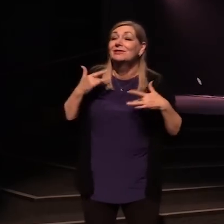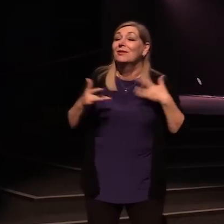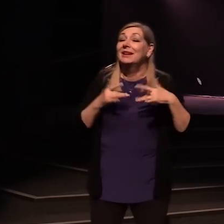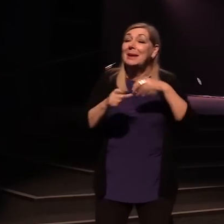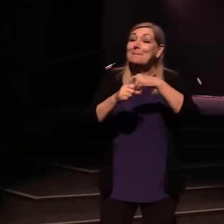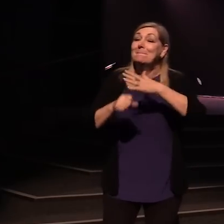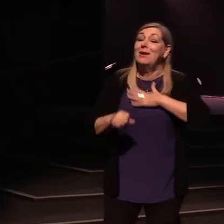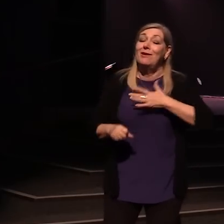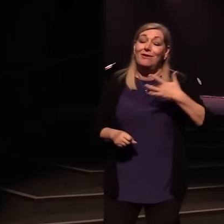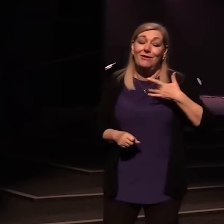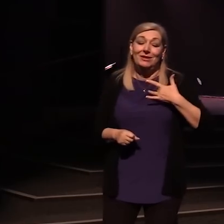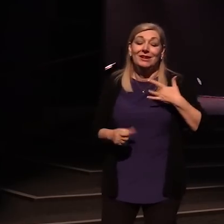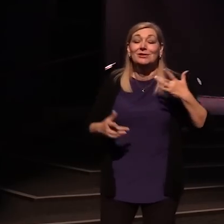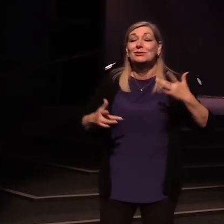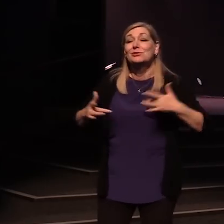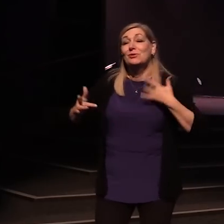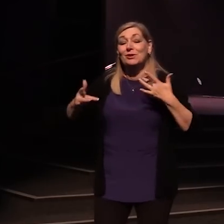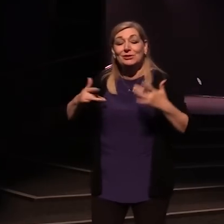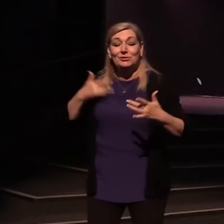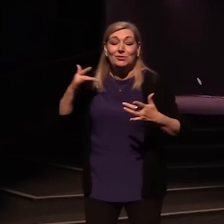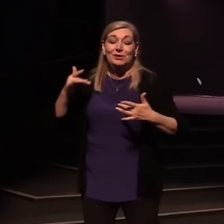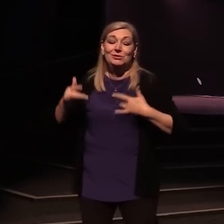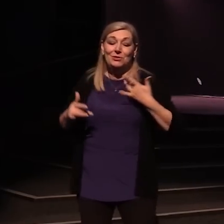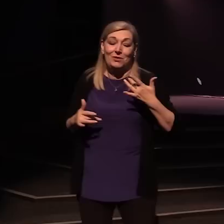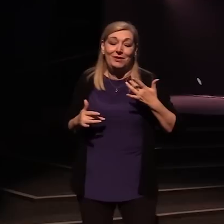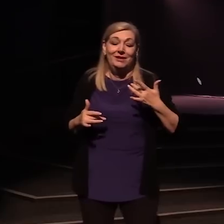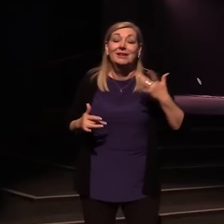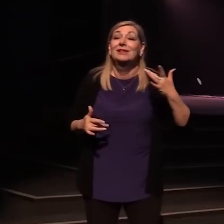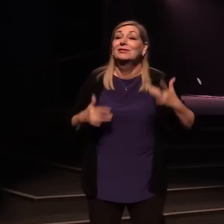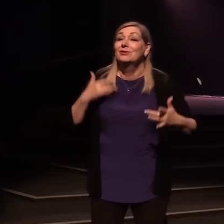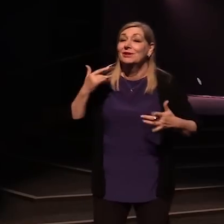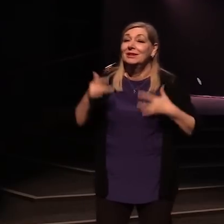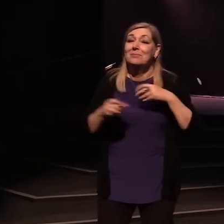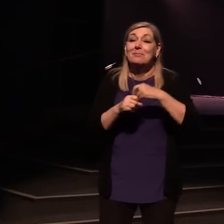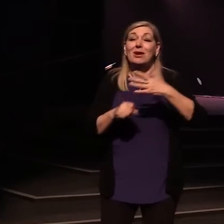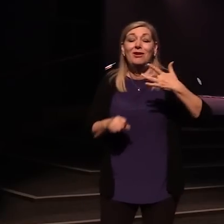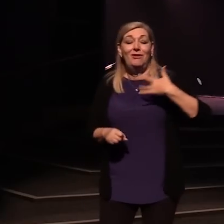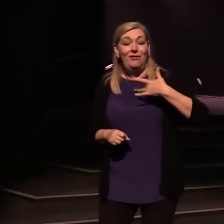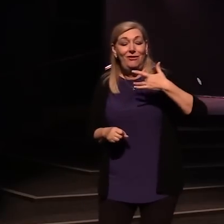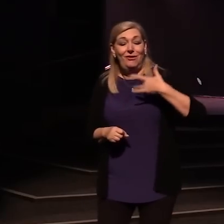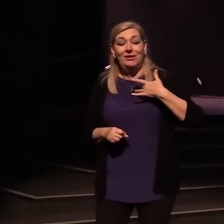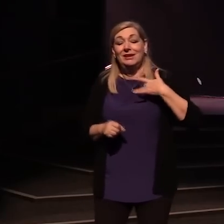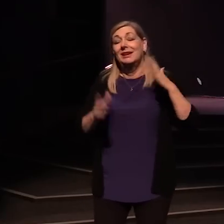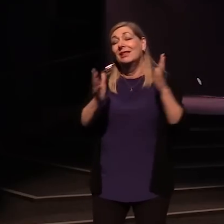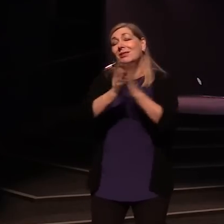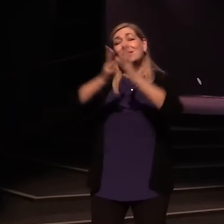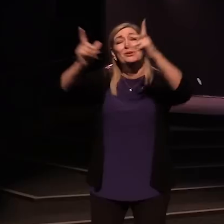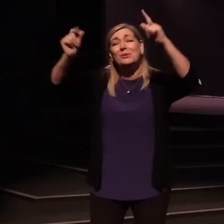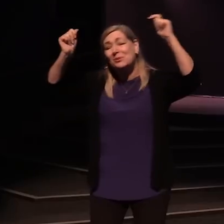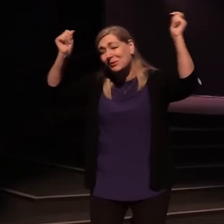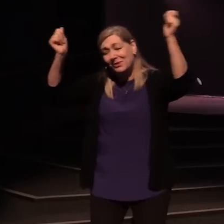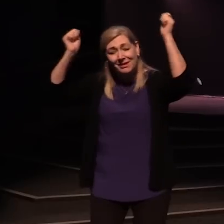down in my heart. I've got joy, joy, joy down in my heart. Hallelujah.